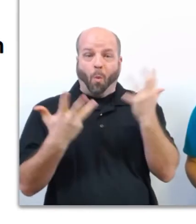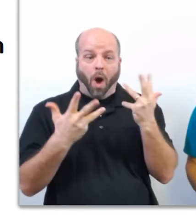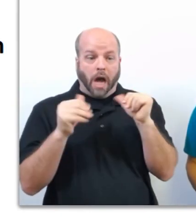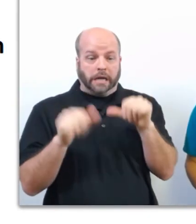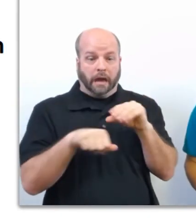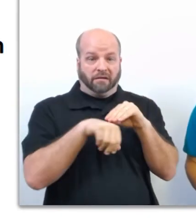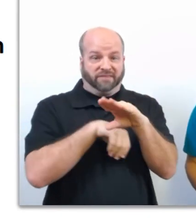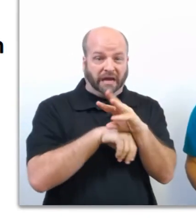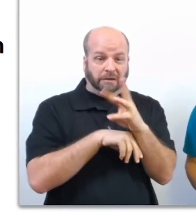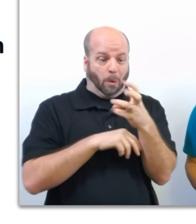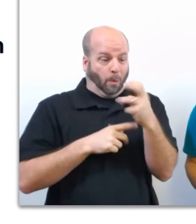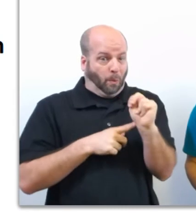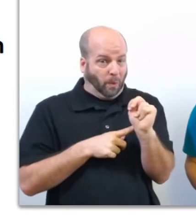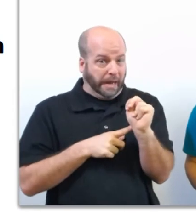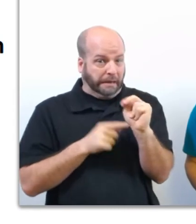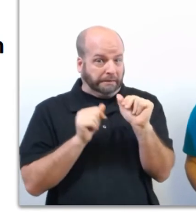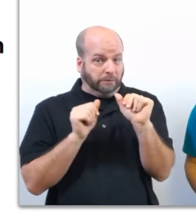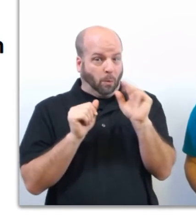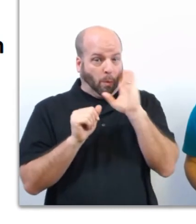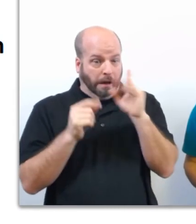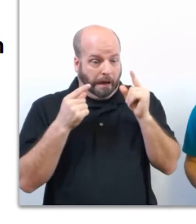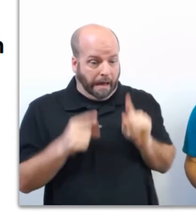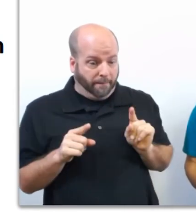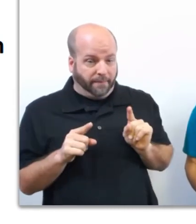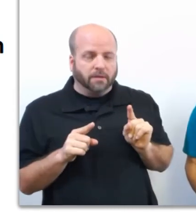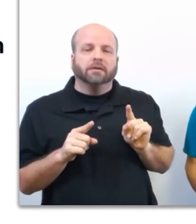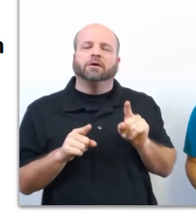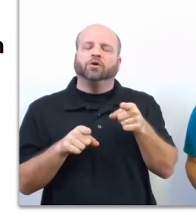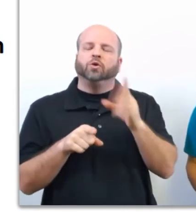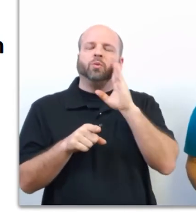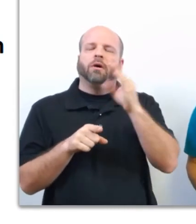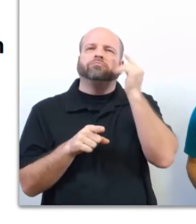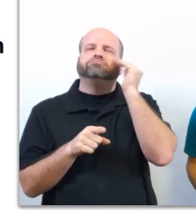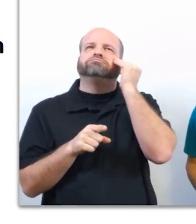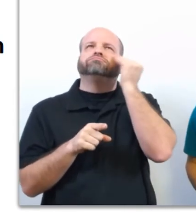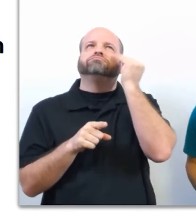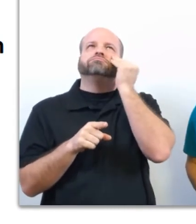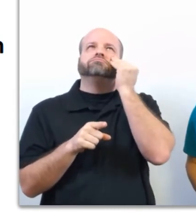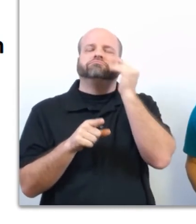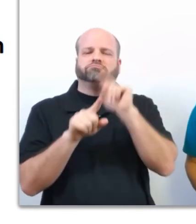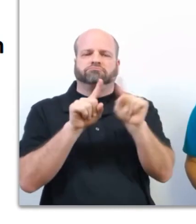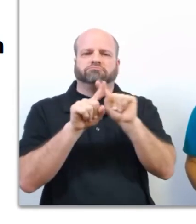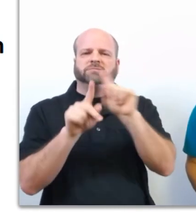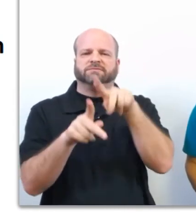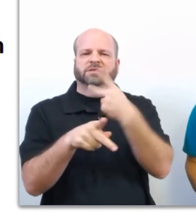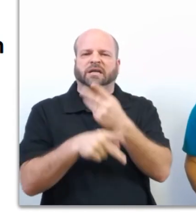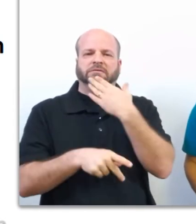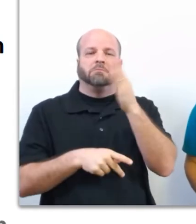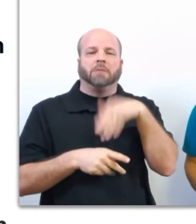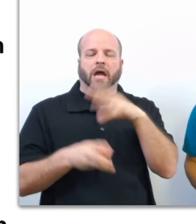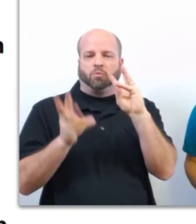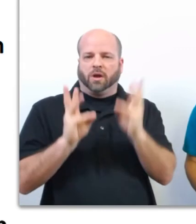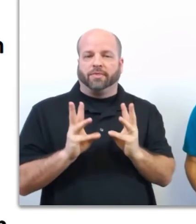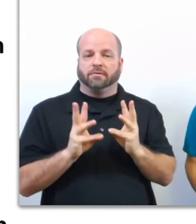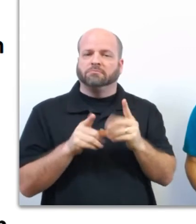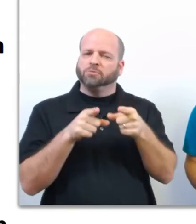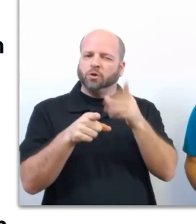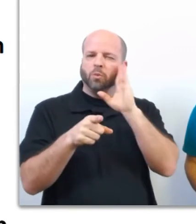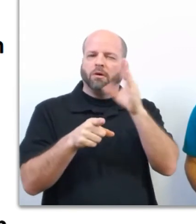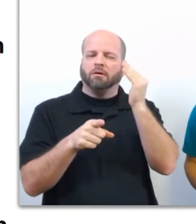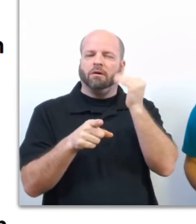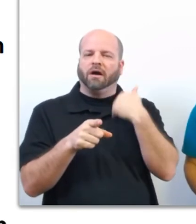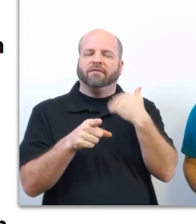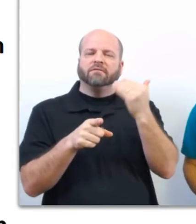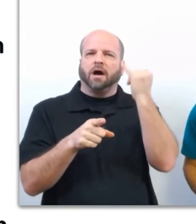and when it is most likely to happen can help keep you mindful of all forms of bad weather and you will have an idea of